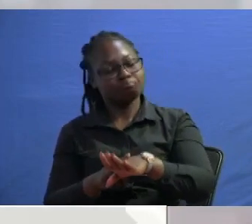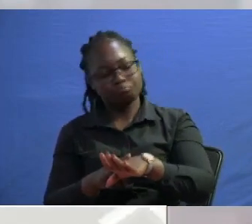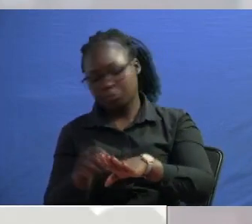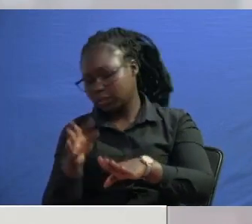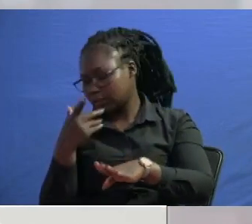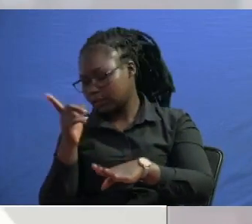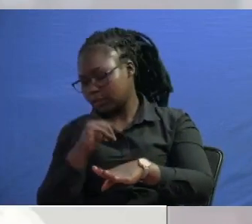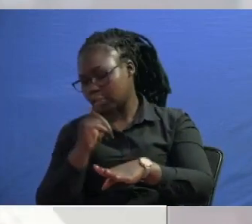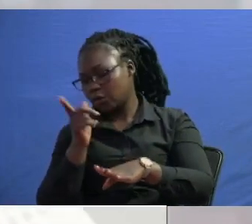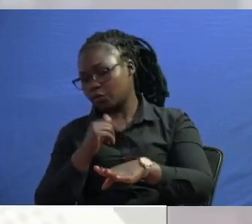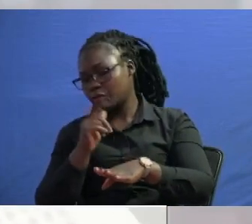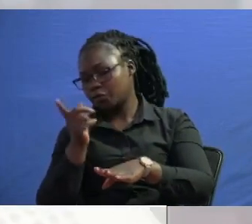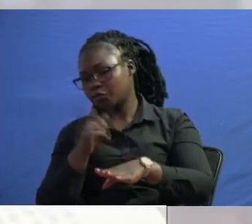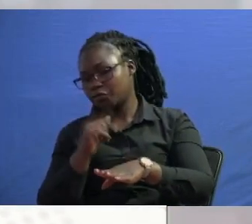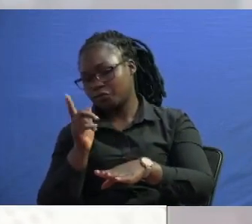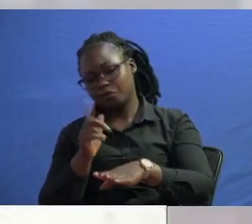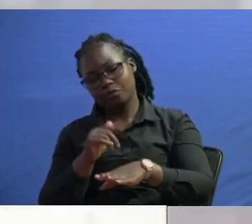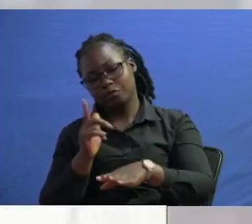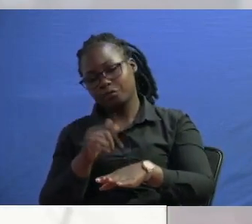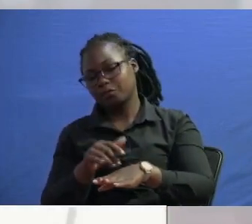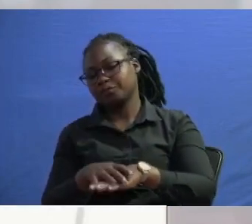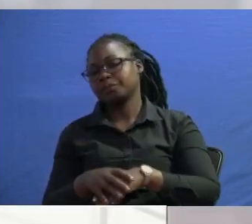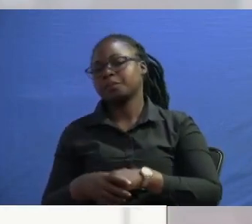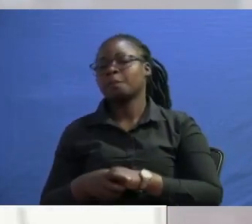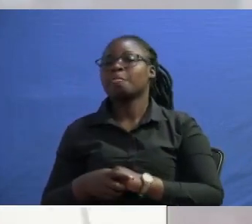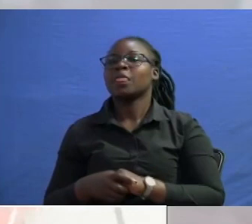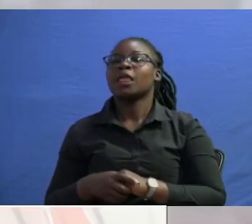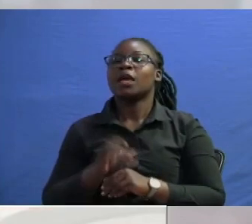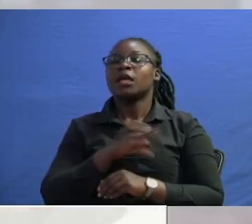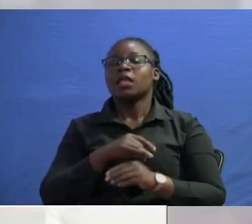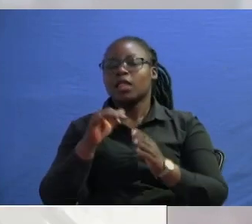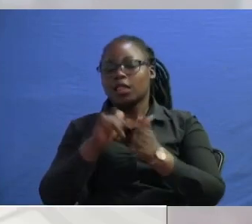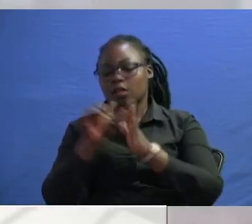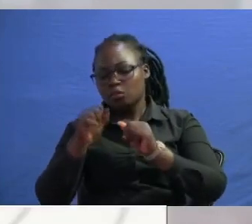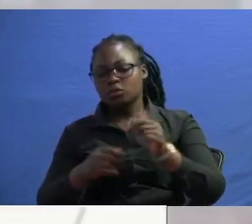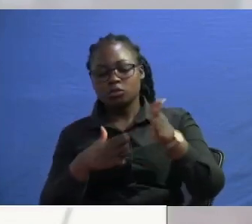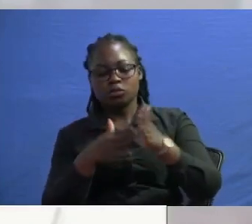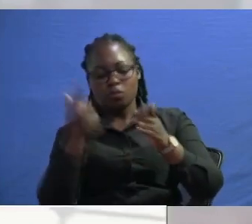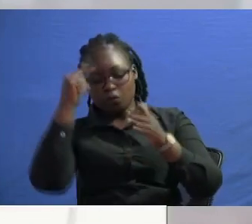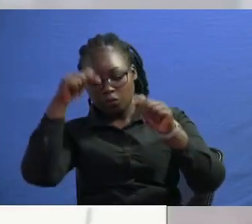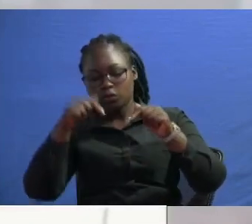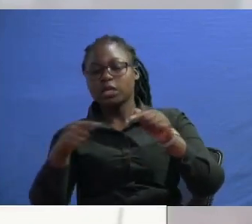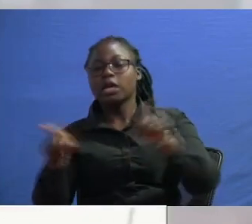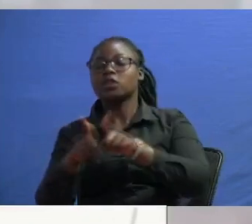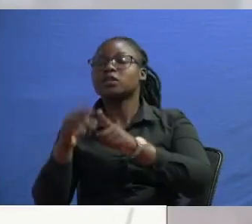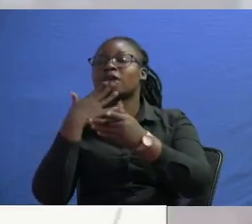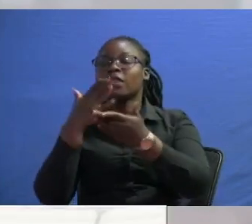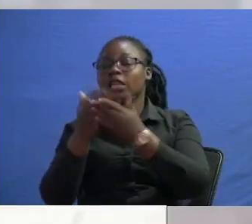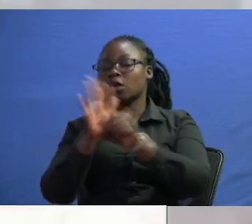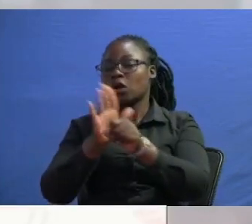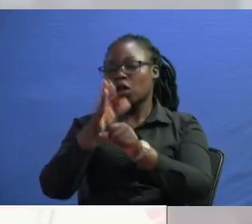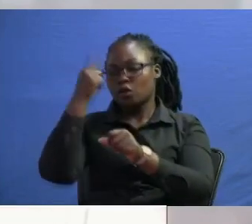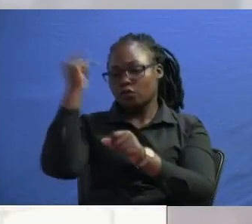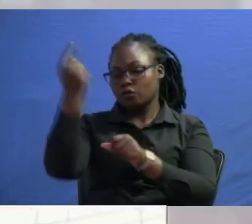our side and as they say time is not our friend i'm afraid that's where we'll have to leave it for today and uh thank you so much for making time